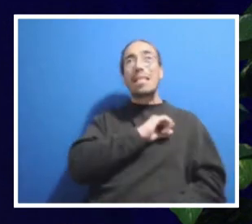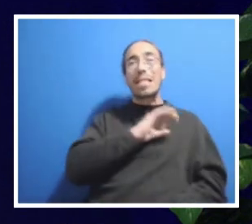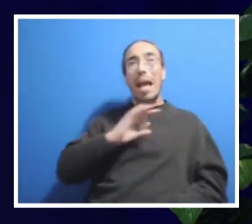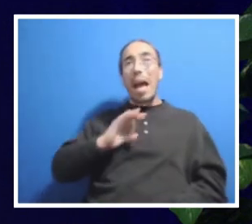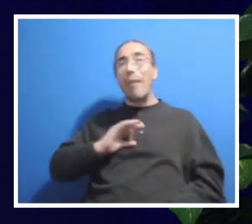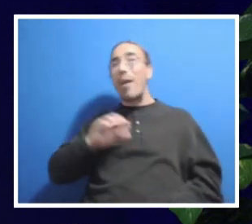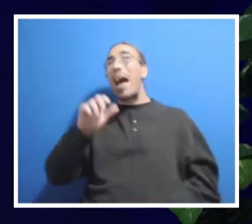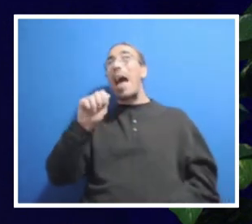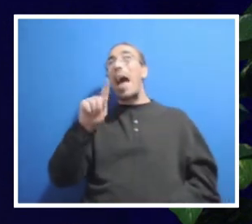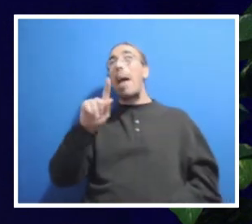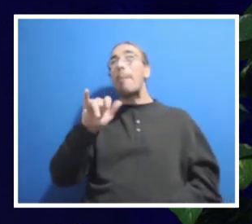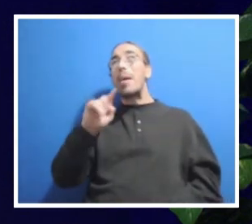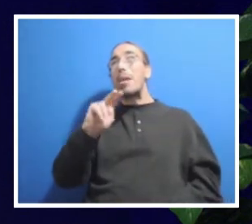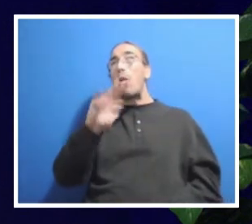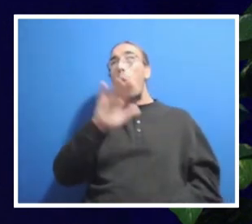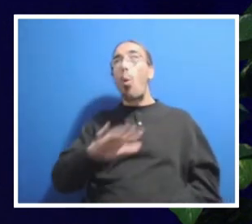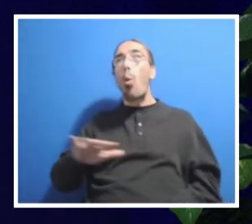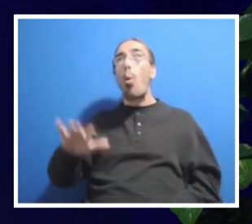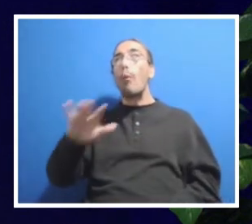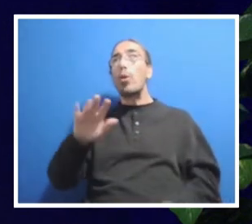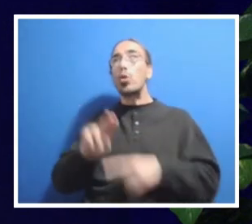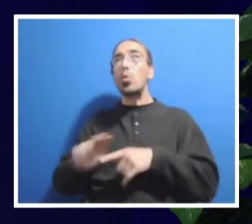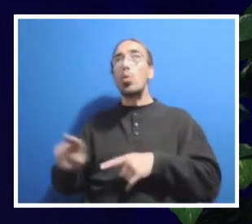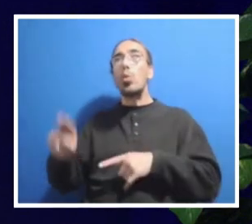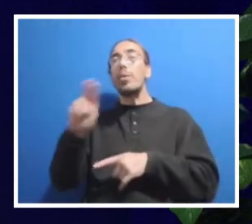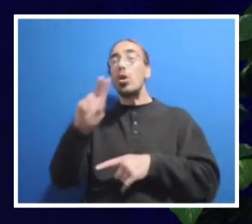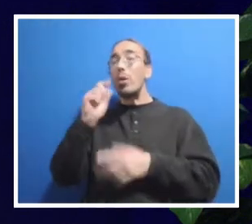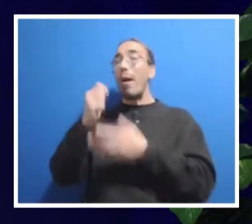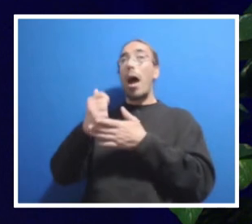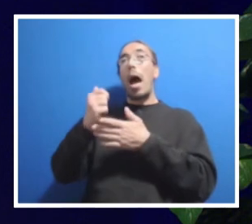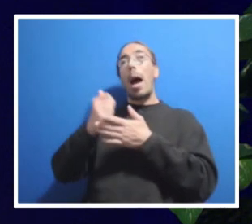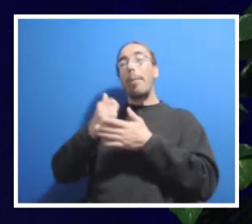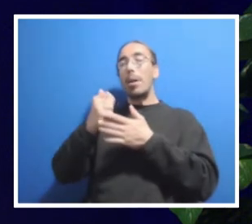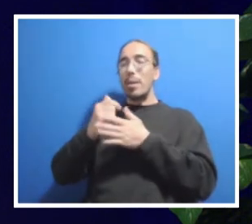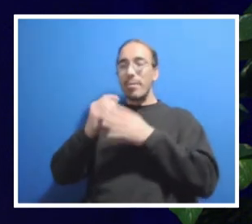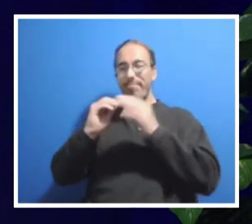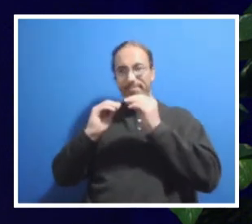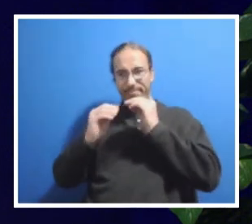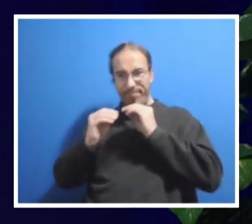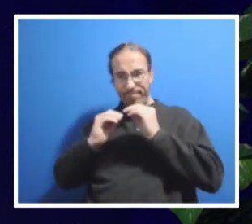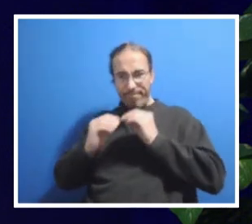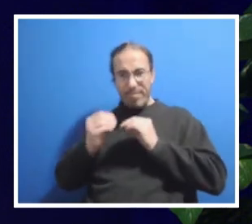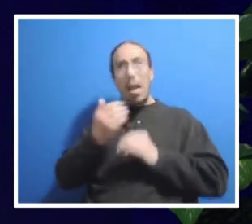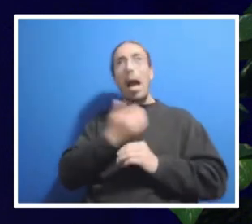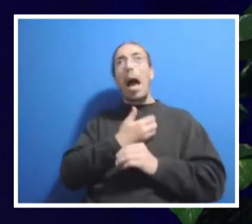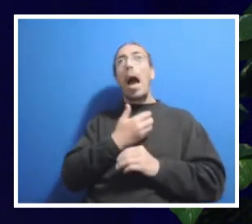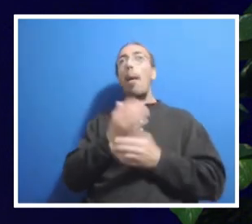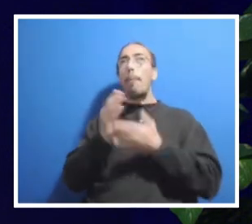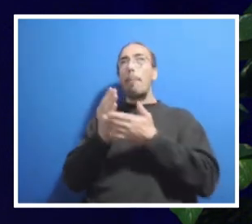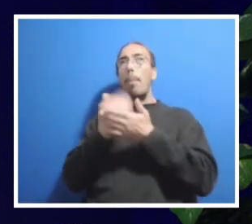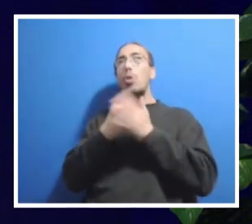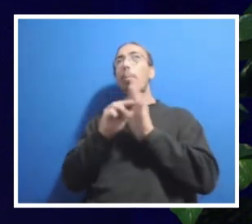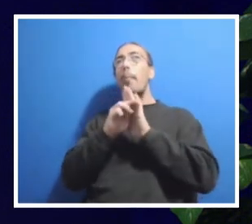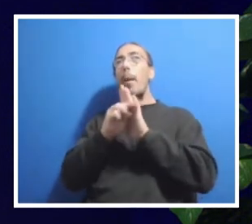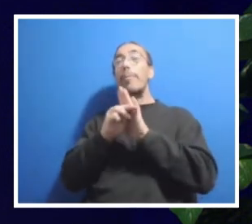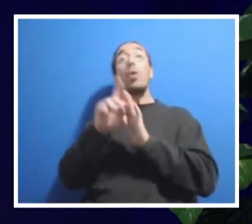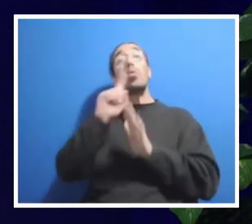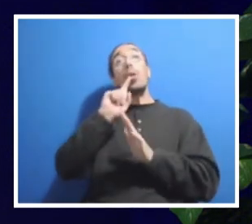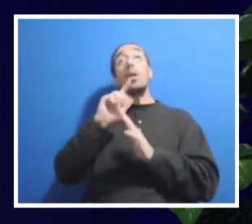across the university that are helping us redesign our budget allocation model. We have a pretty aggressive schedule and it's out of